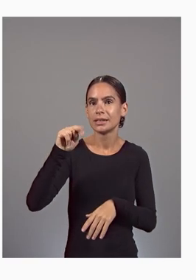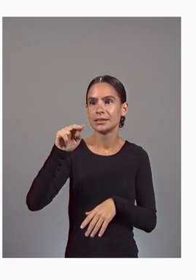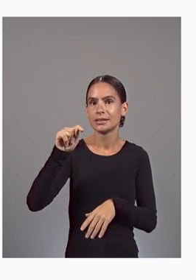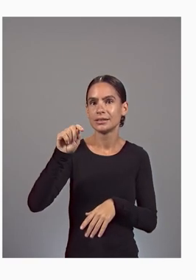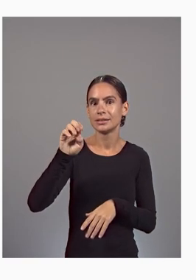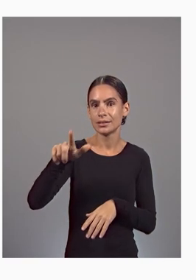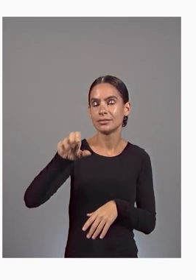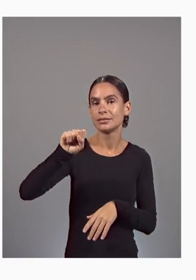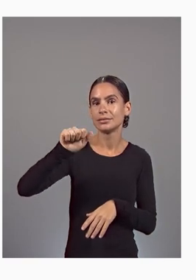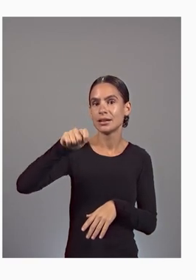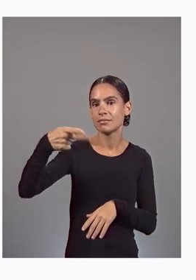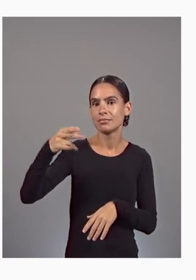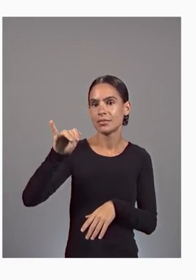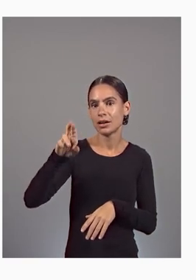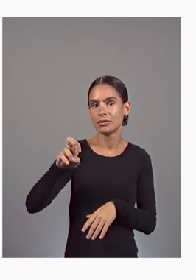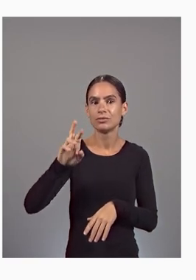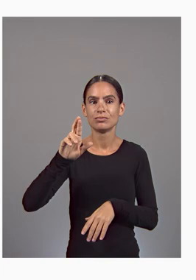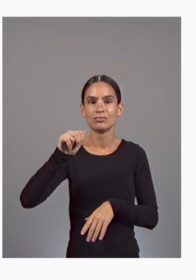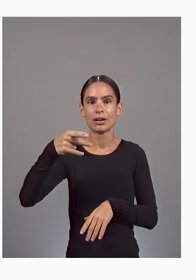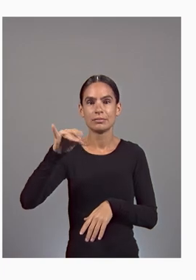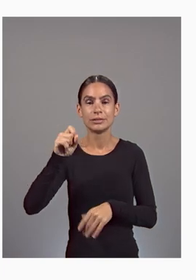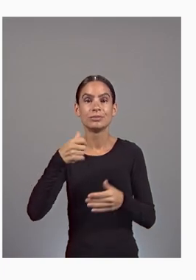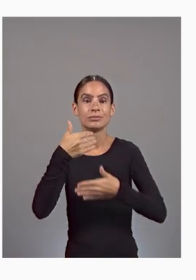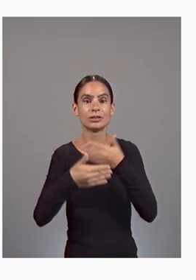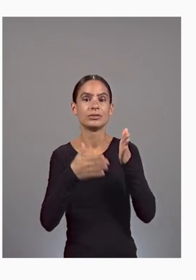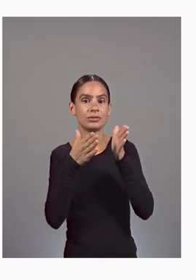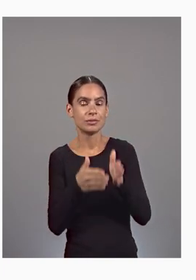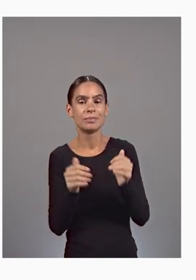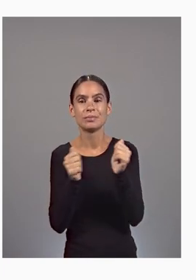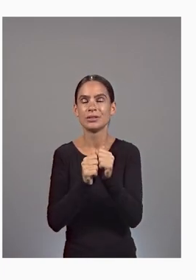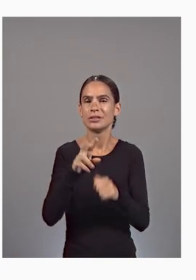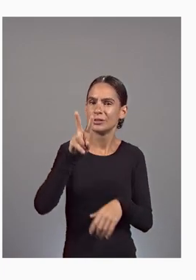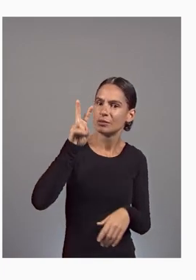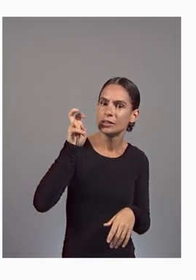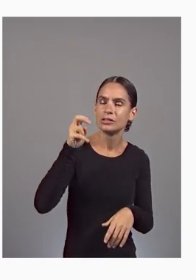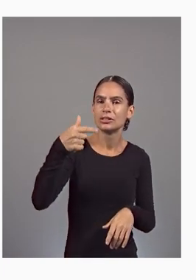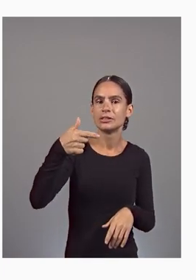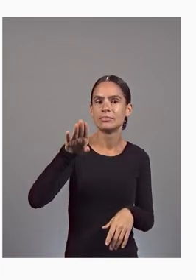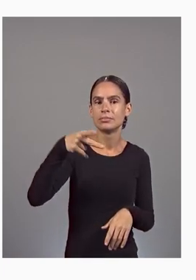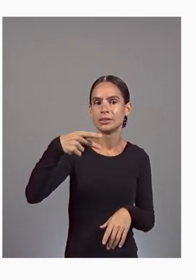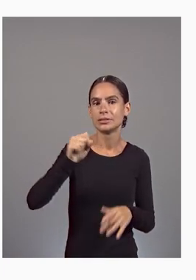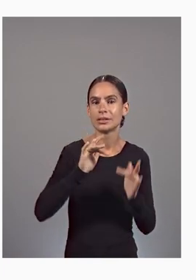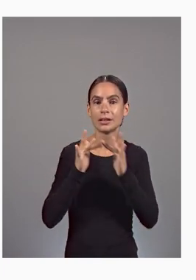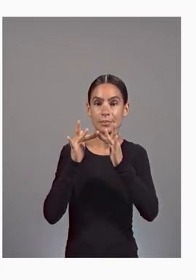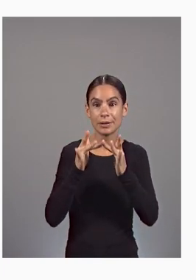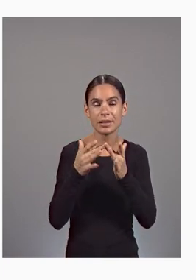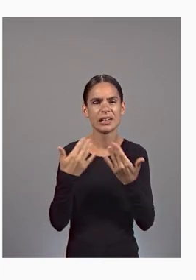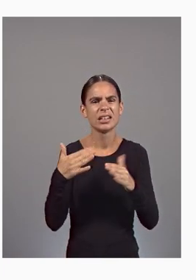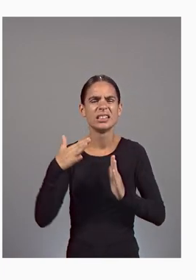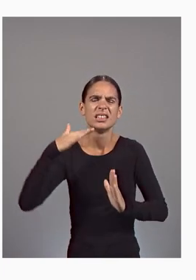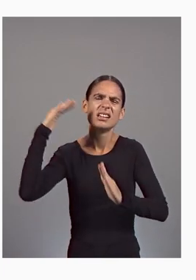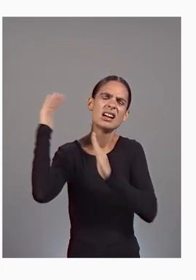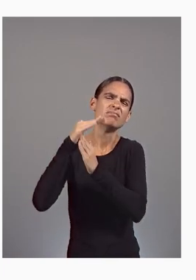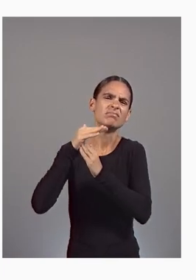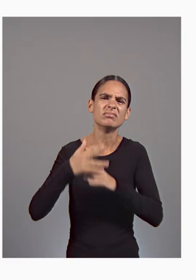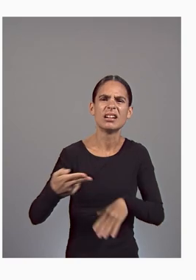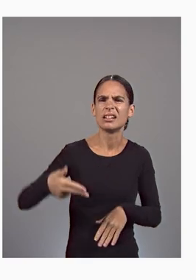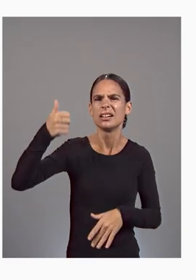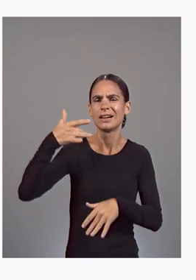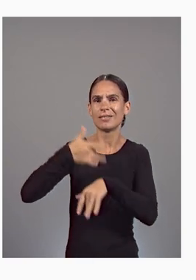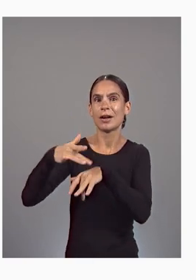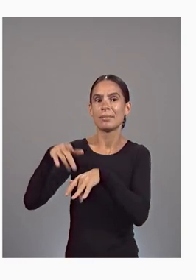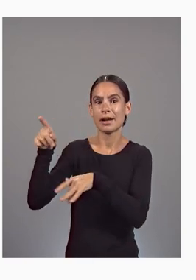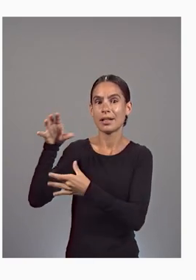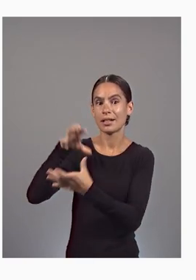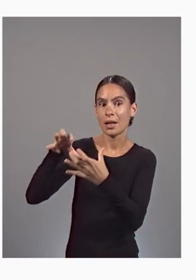processor with 200 gigabits per second networking, the highest available in the cloud. For